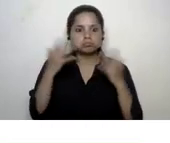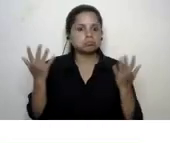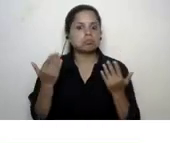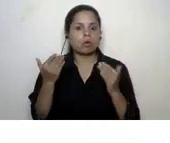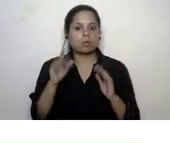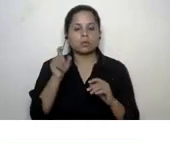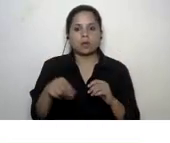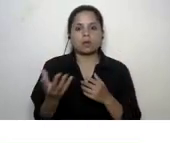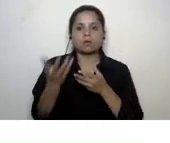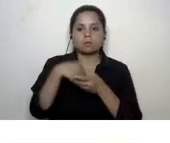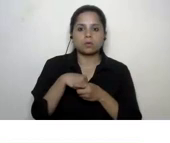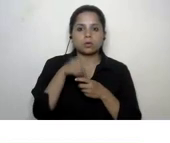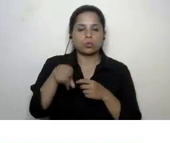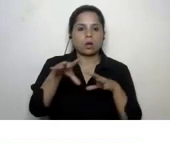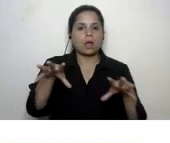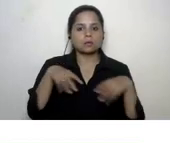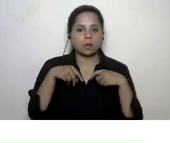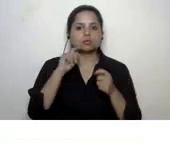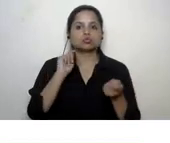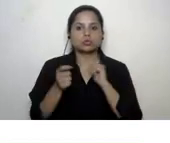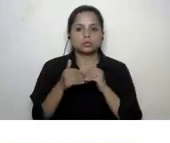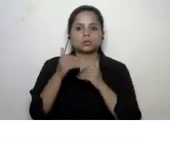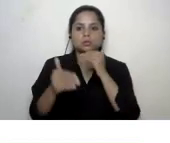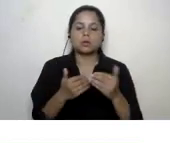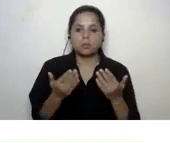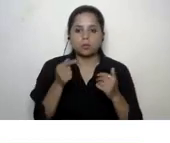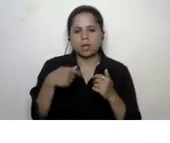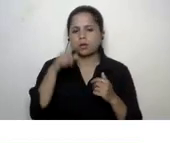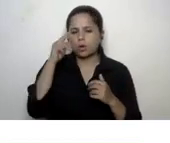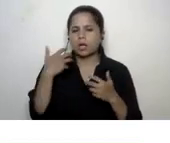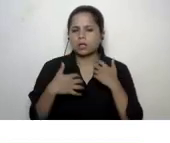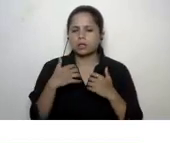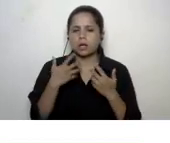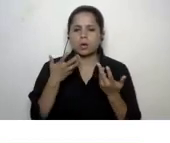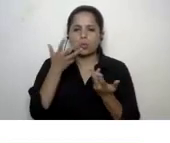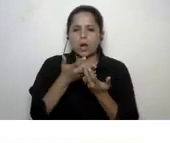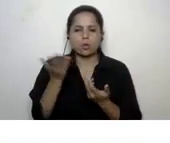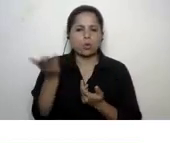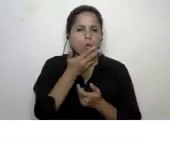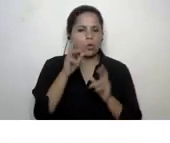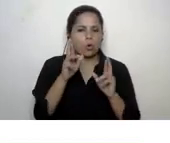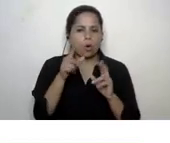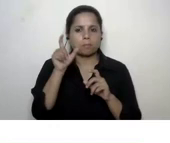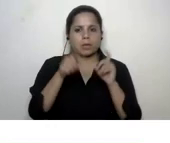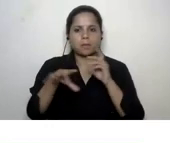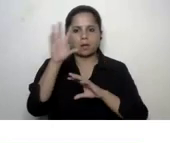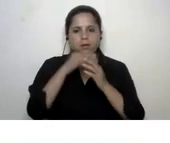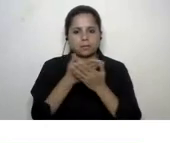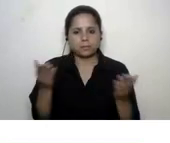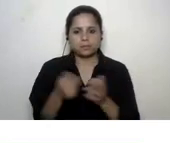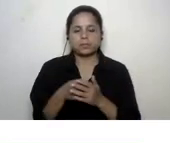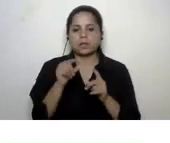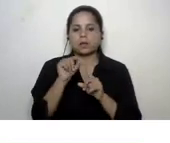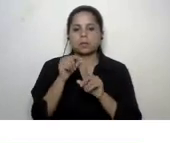be included and which you can adapt so i'm sure this will interest all of your learners uh priya will talk